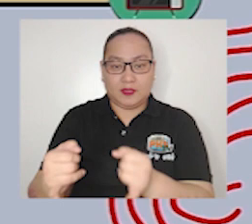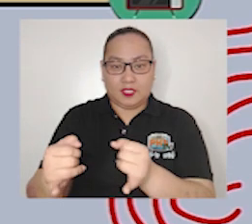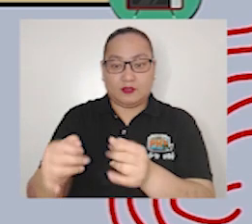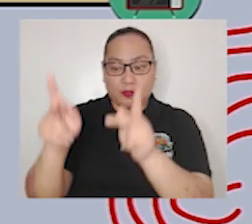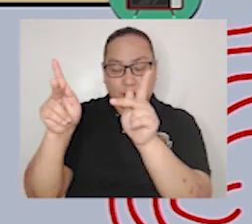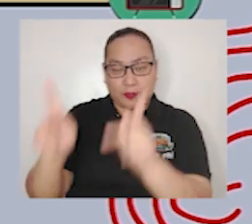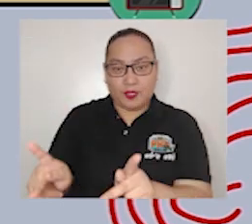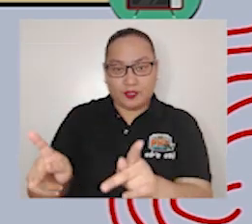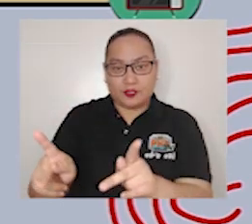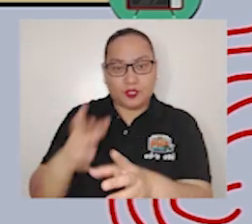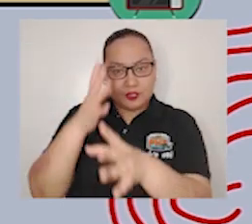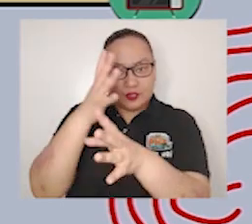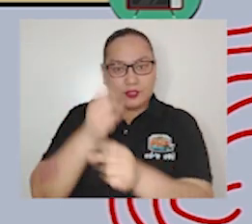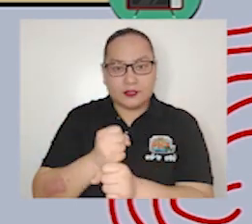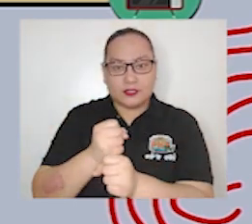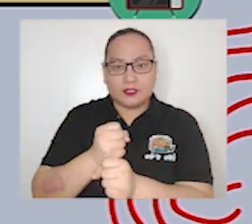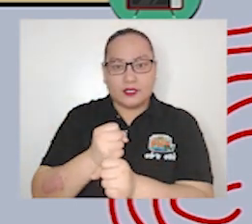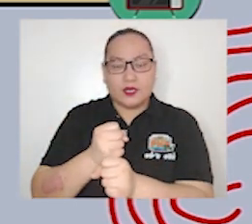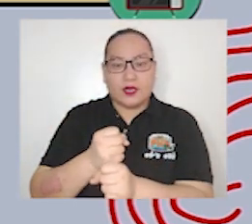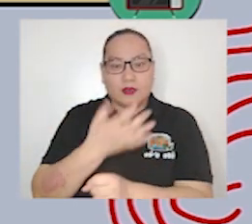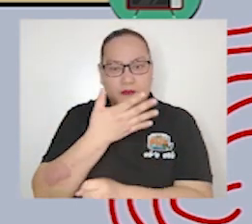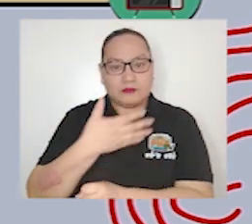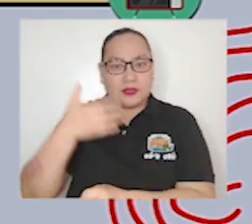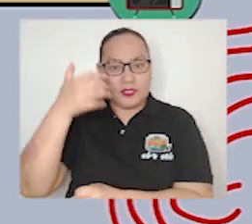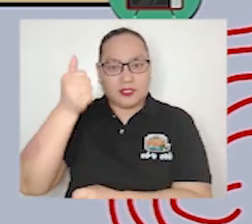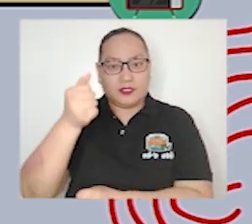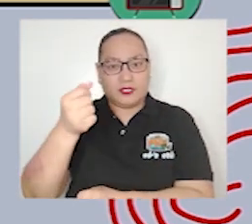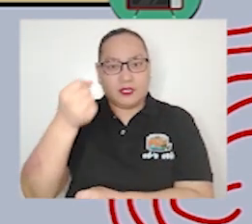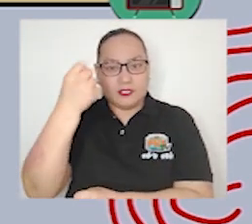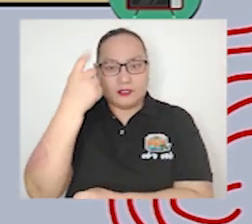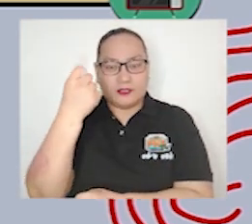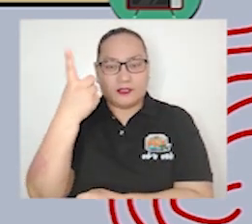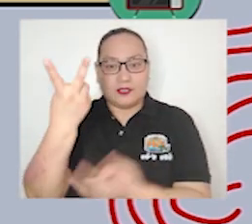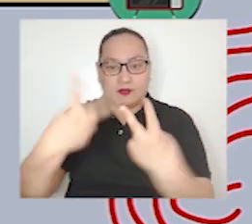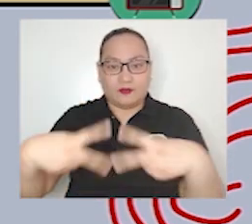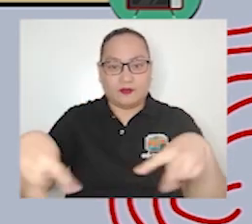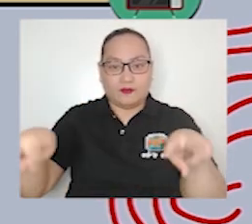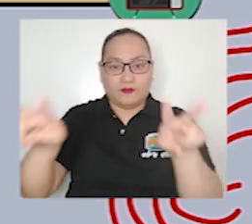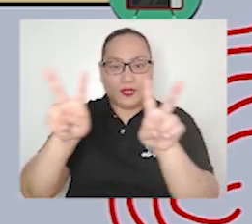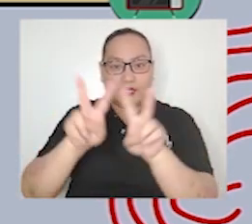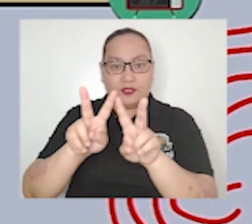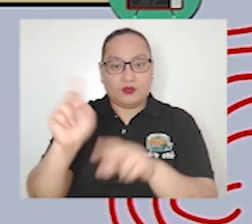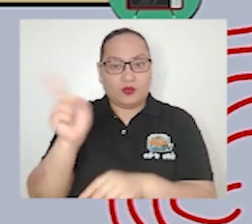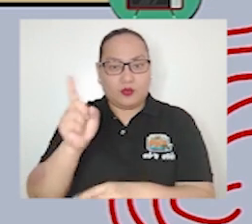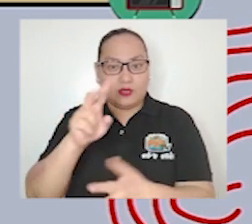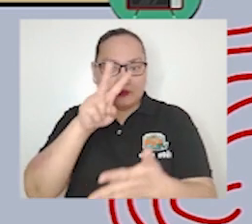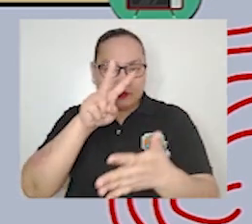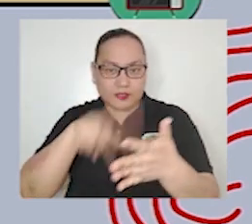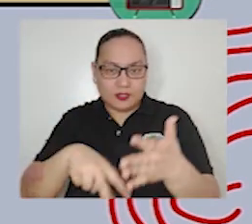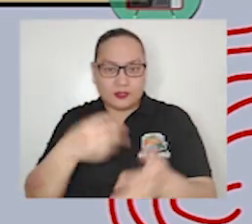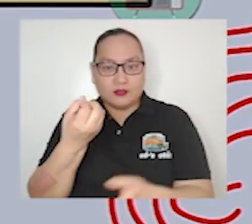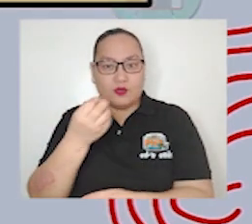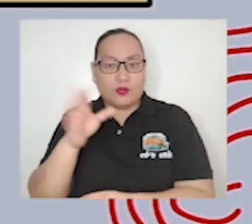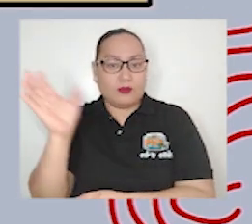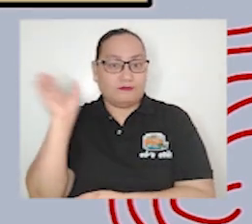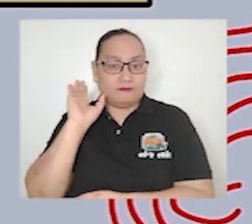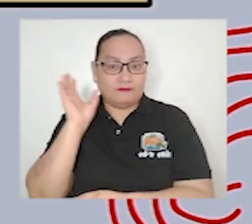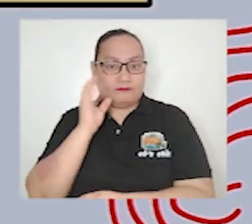of the value of what he reads or hears let's look at this example